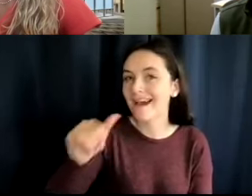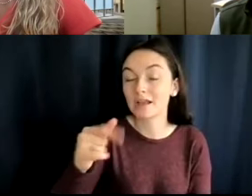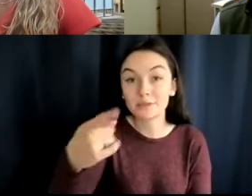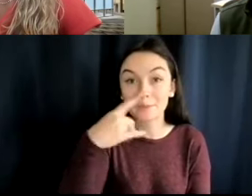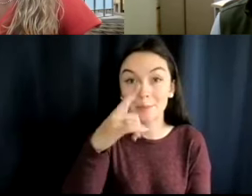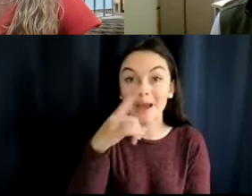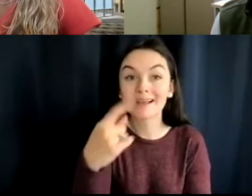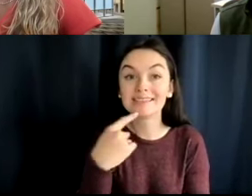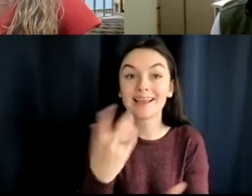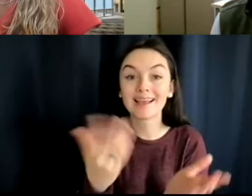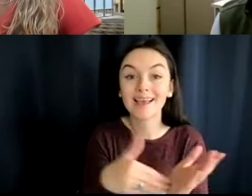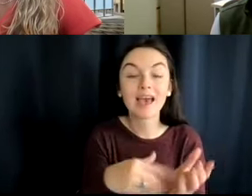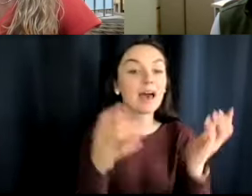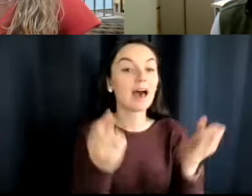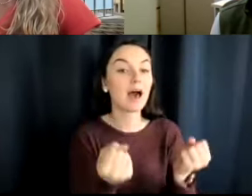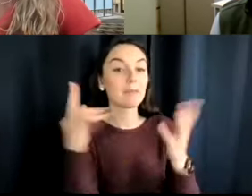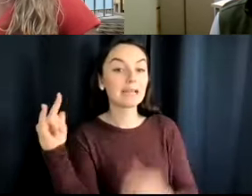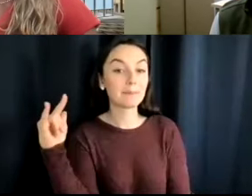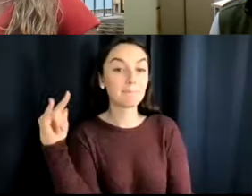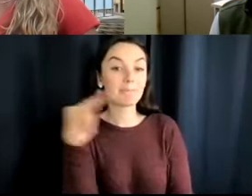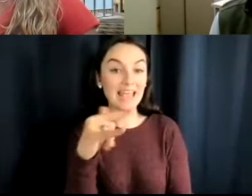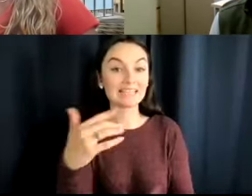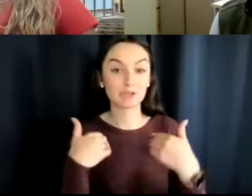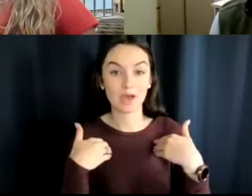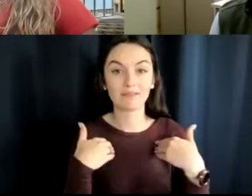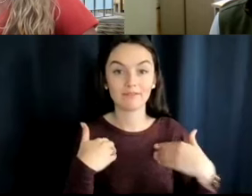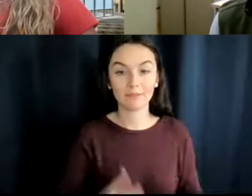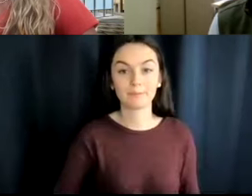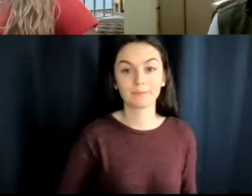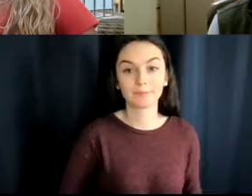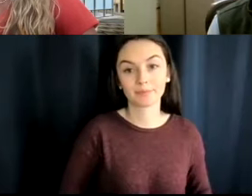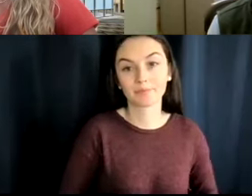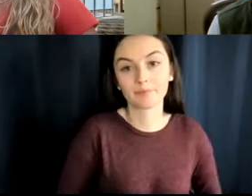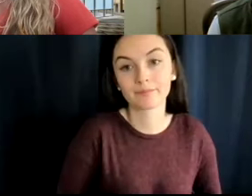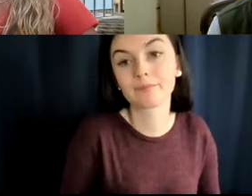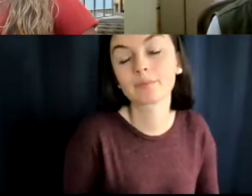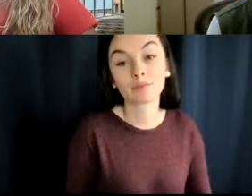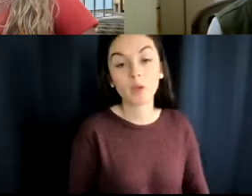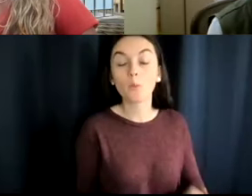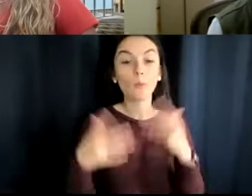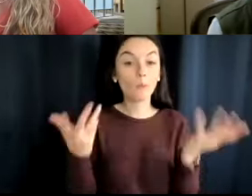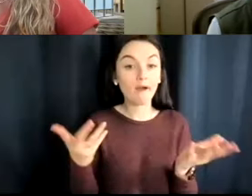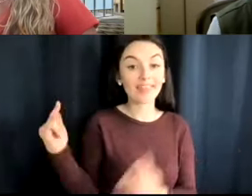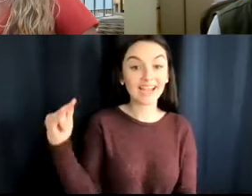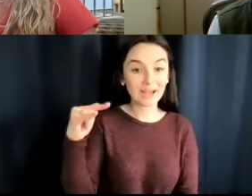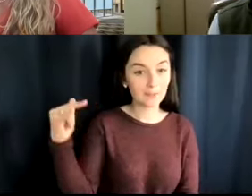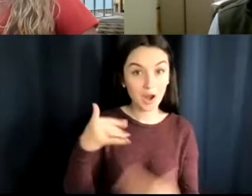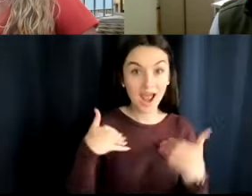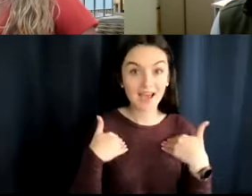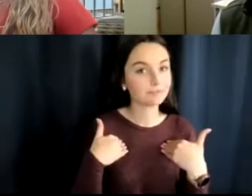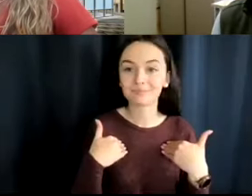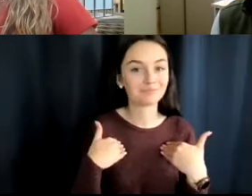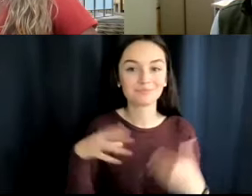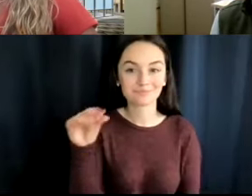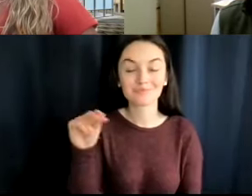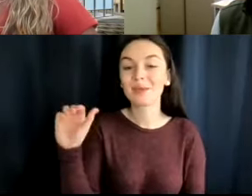How many planes do you have? How many planes do you have? Well, the airport doesn't actually have any planes. The airline has planes,